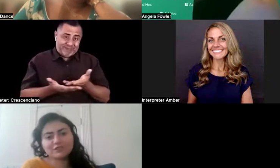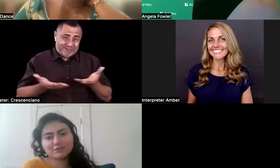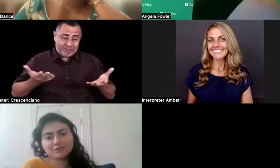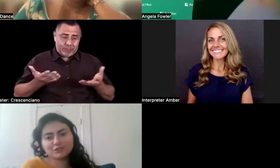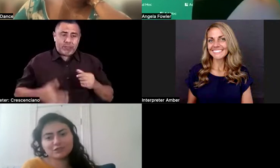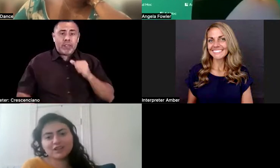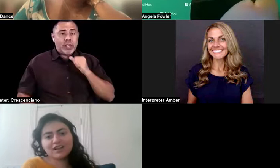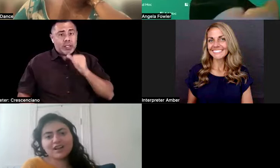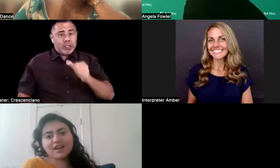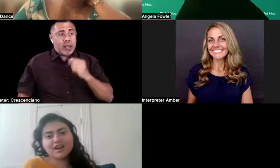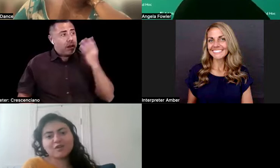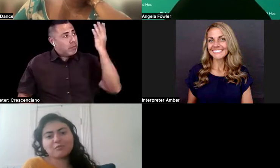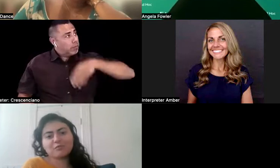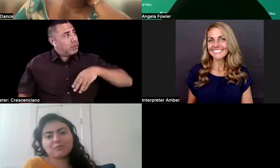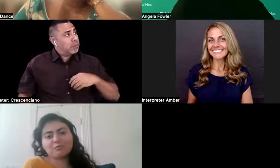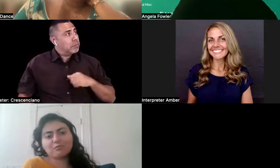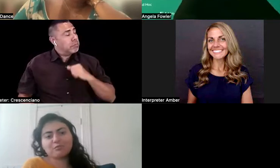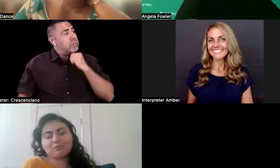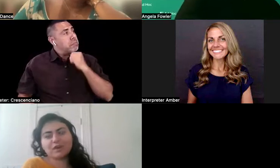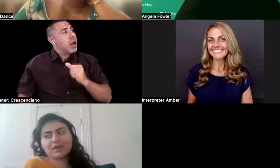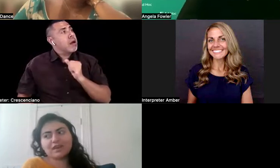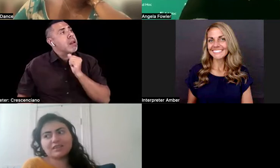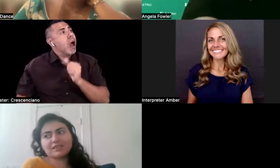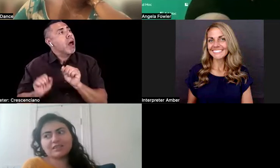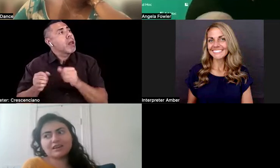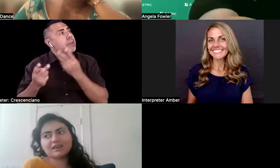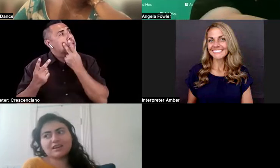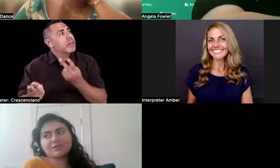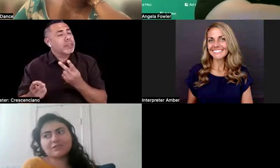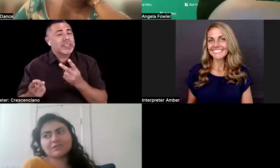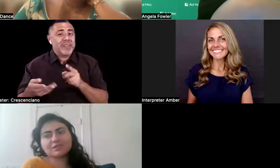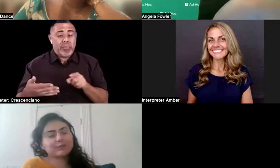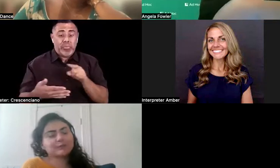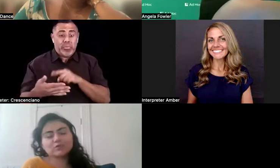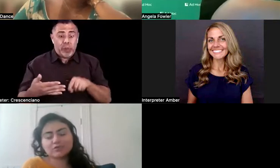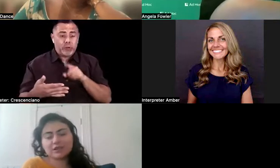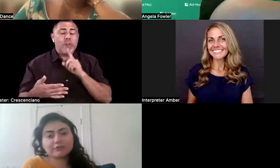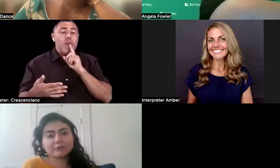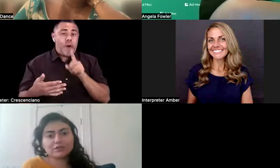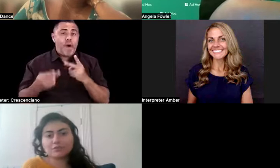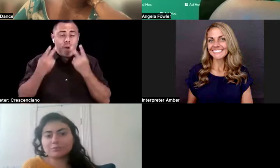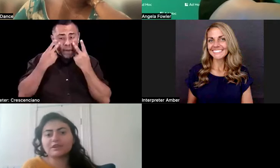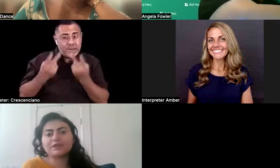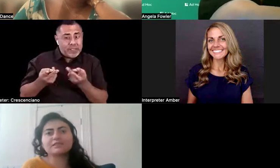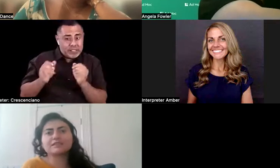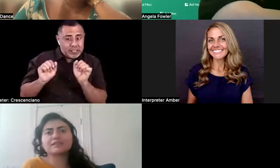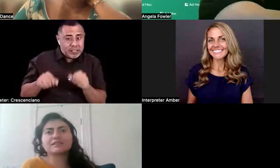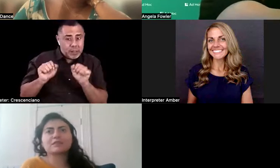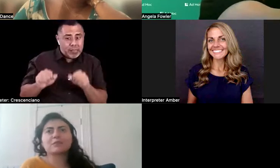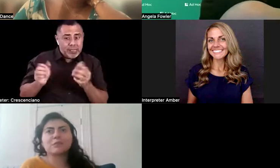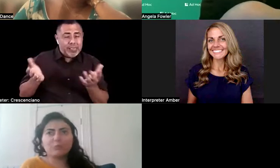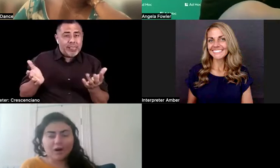are visible. Um, and that sometimes we just have to explain